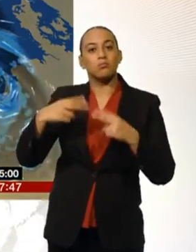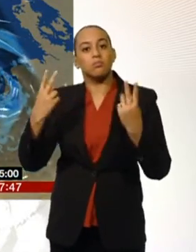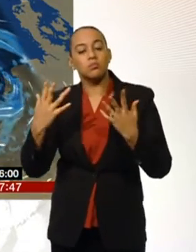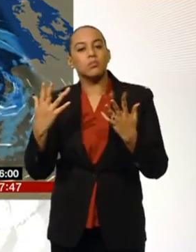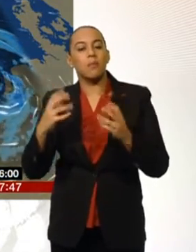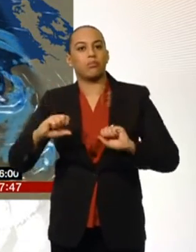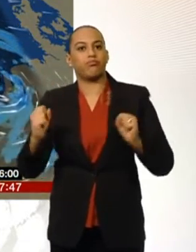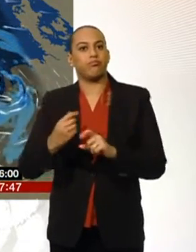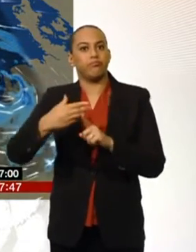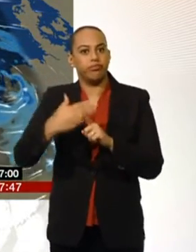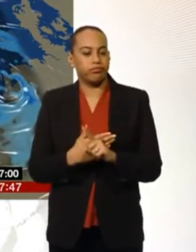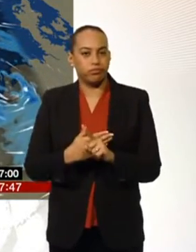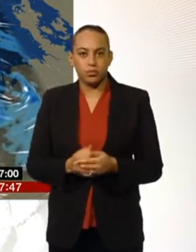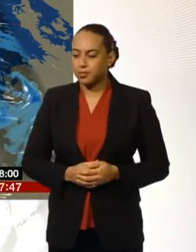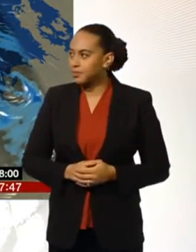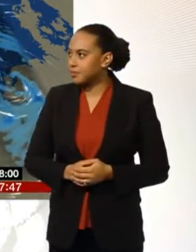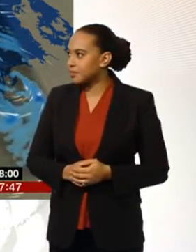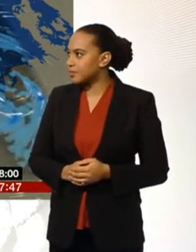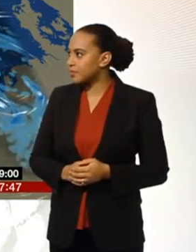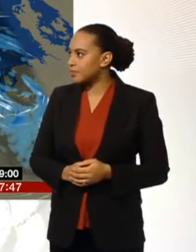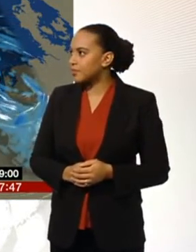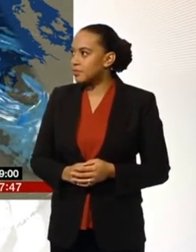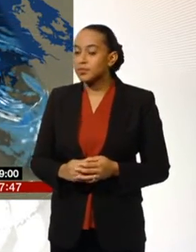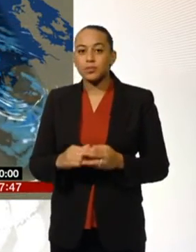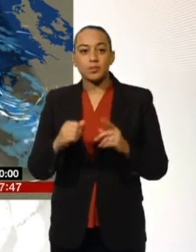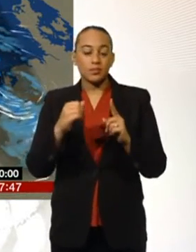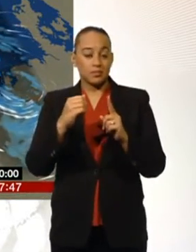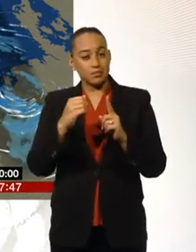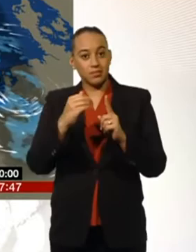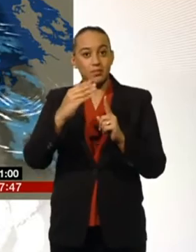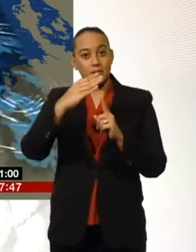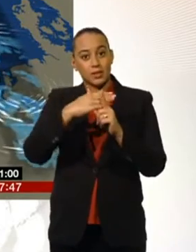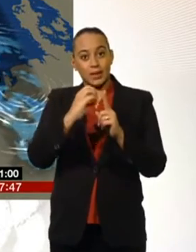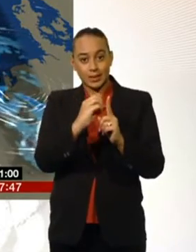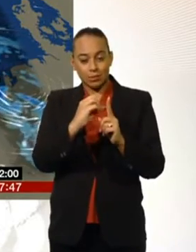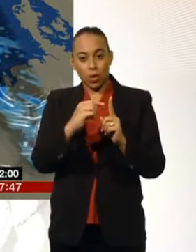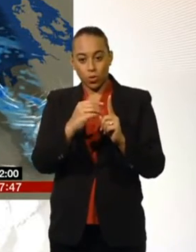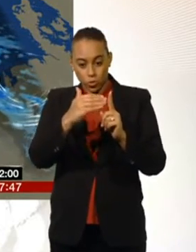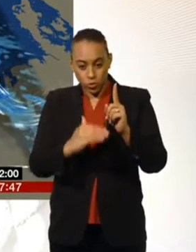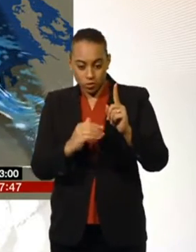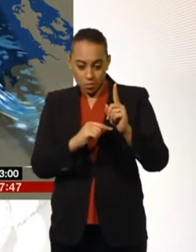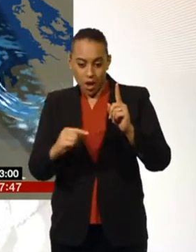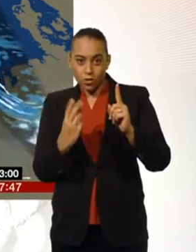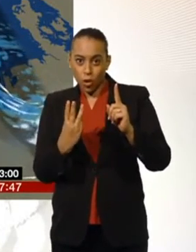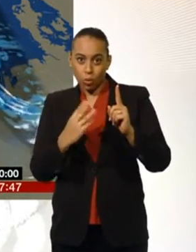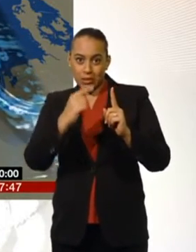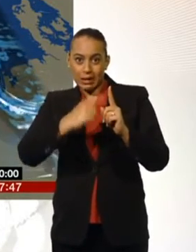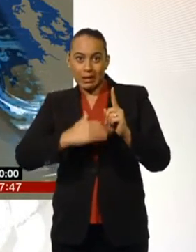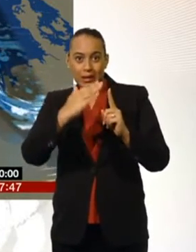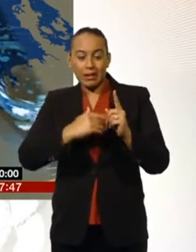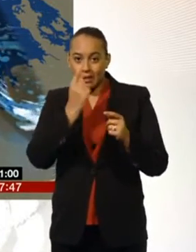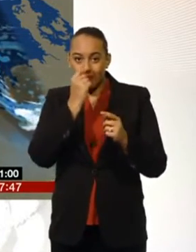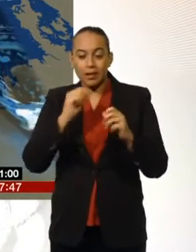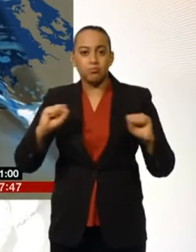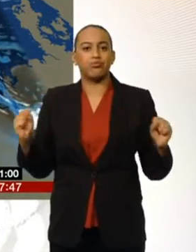going to feel much colder than the thermometer suggests. Around zero to minus three across many parts of the country. Tonight, though, ice becomes more of a